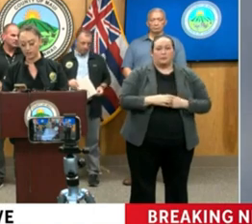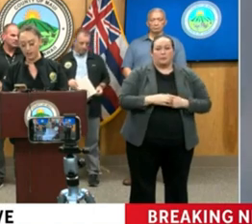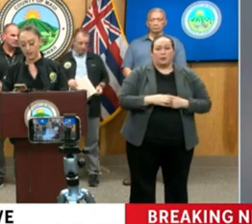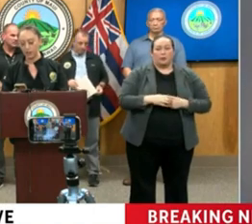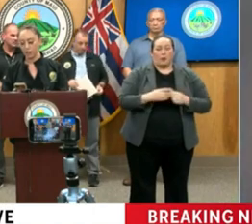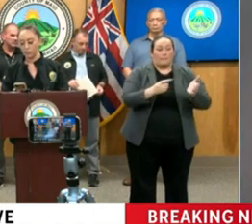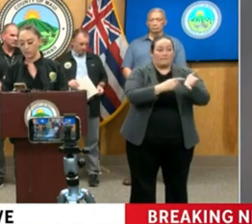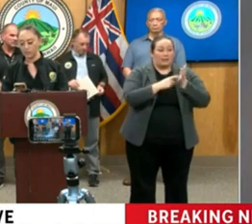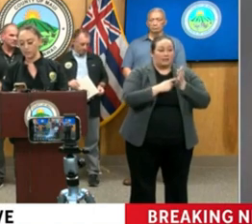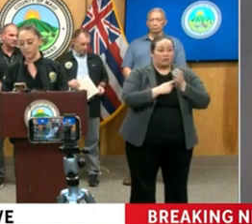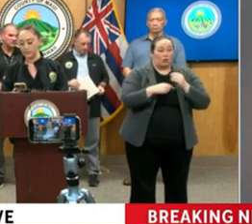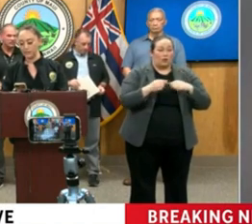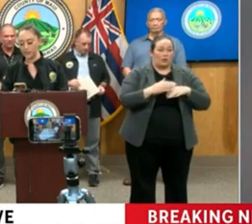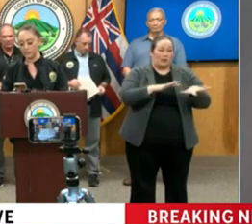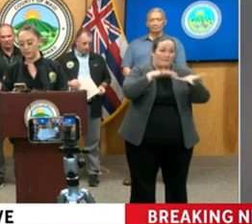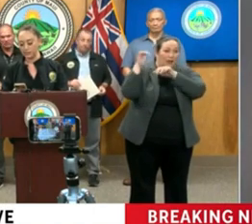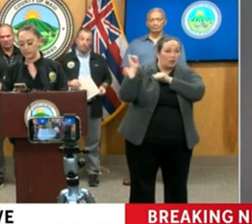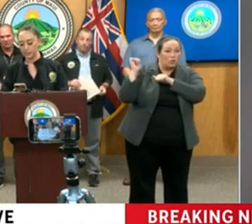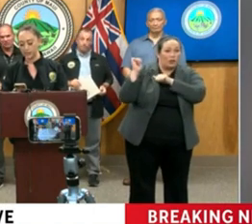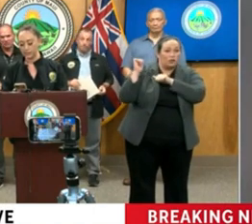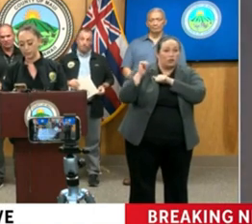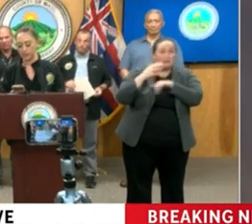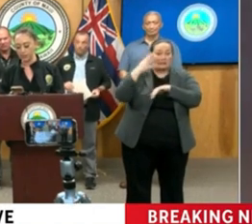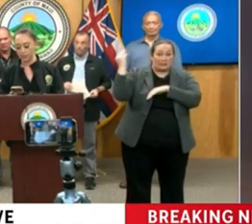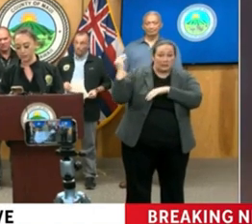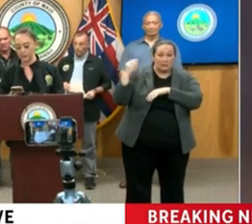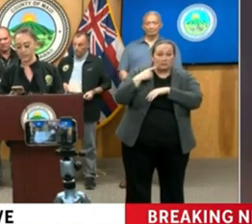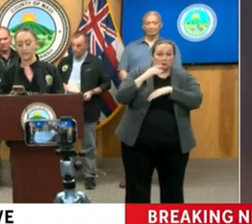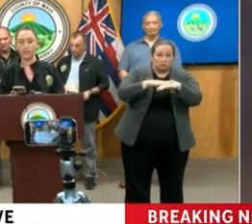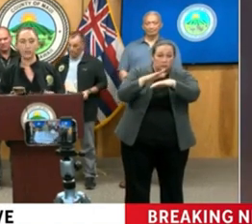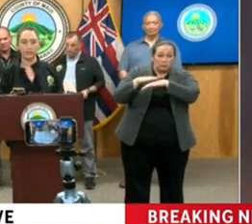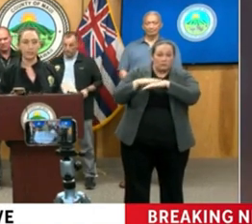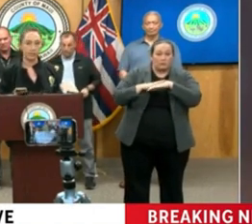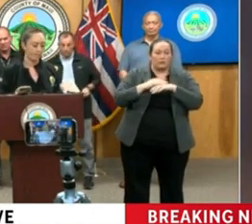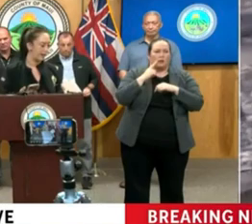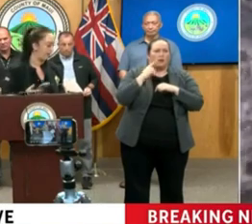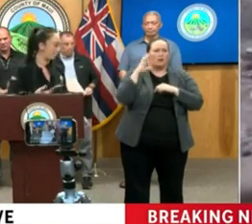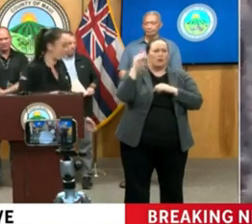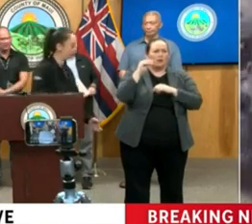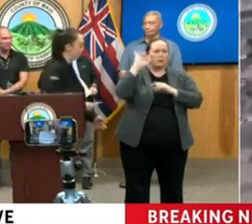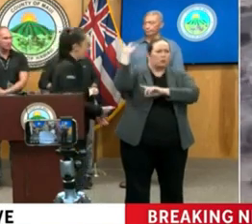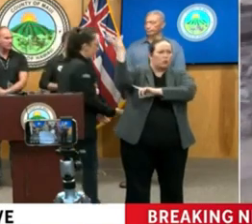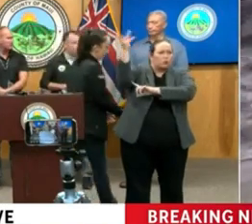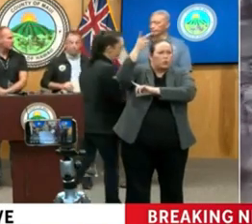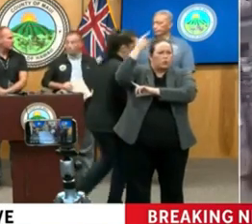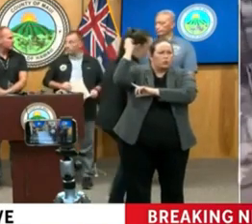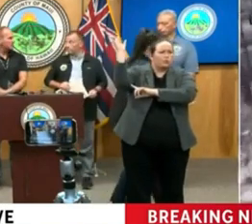If not, why not? Were civil defense sirens considered as a way to warn residents and tourists of the fire?